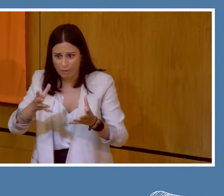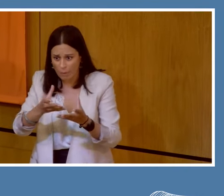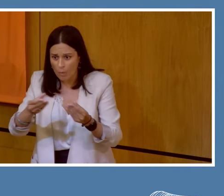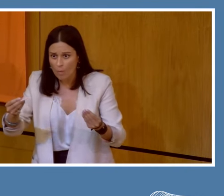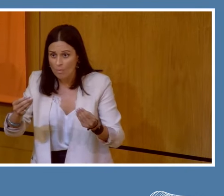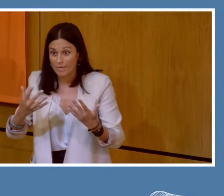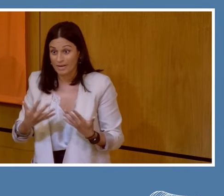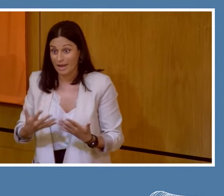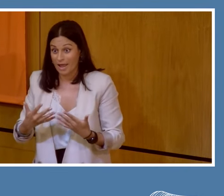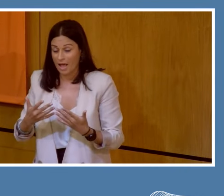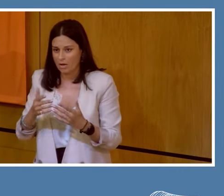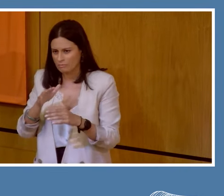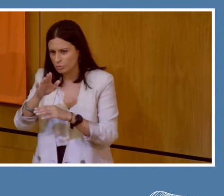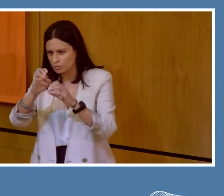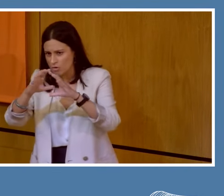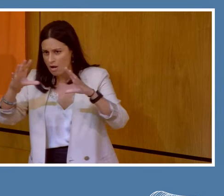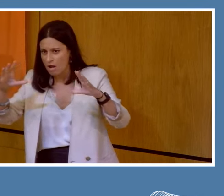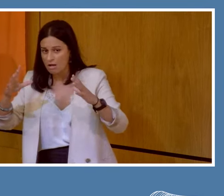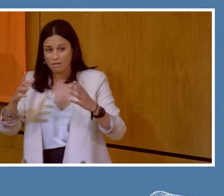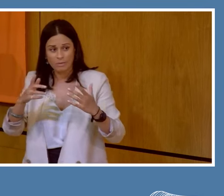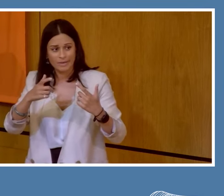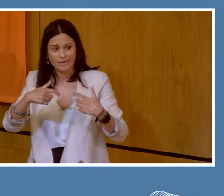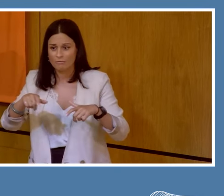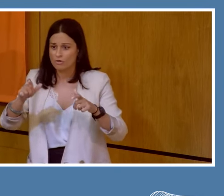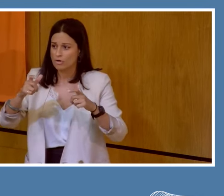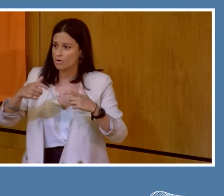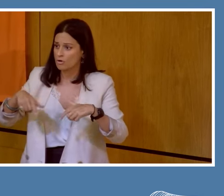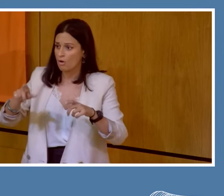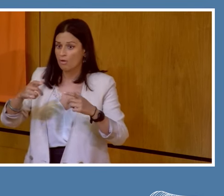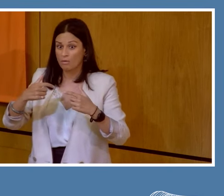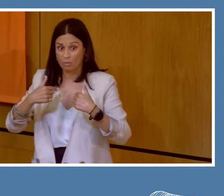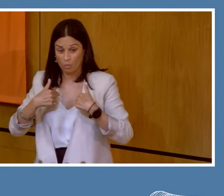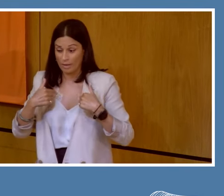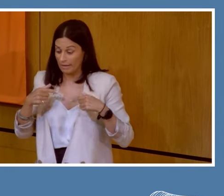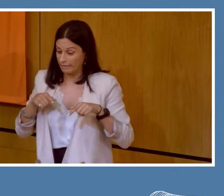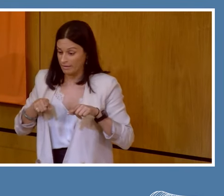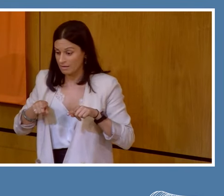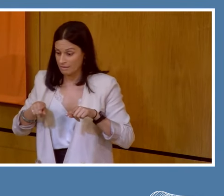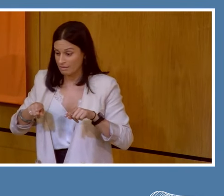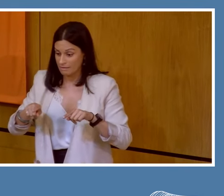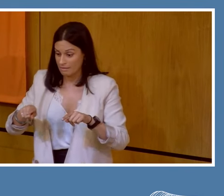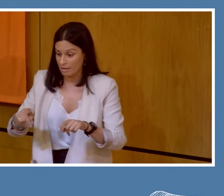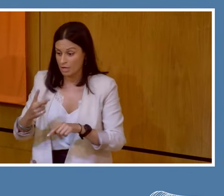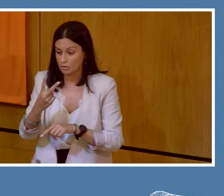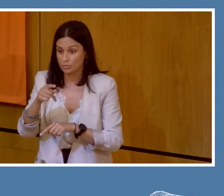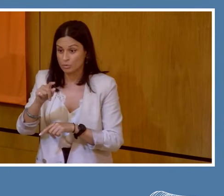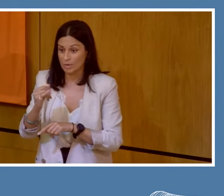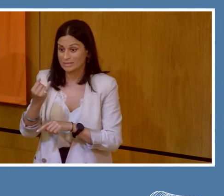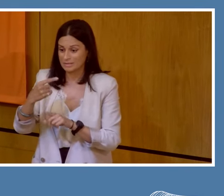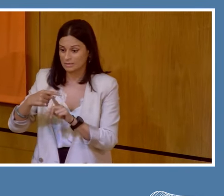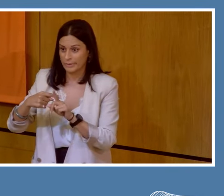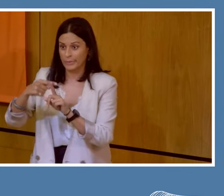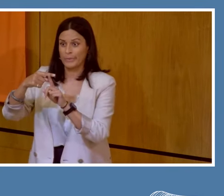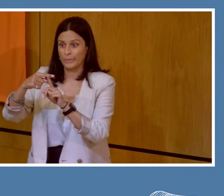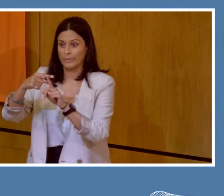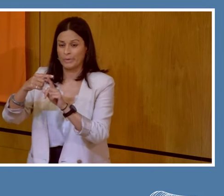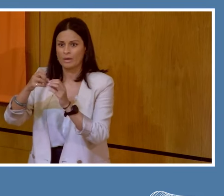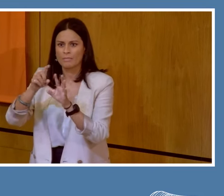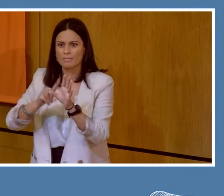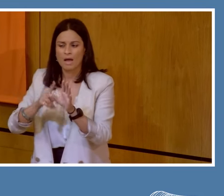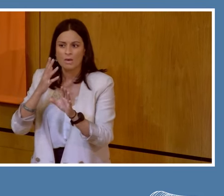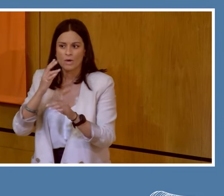the latest forecast is we're just carrying on and we're on track for up to 2.6 degrees temperature rise by